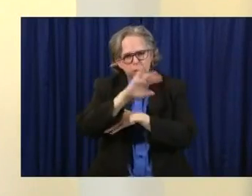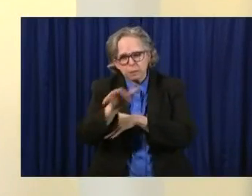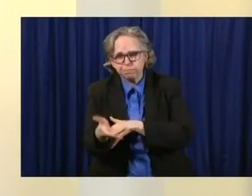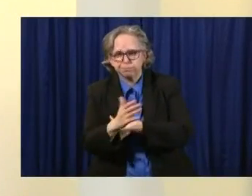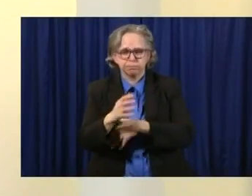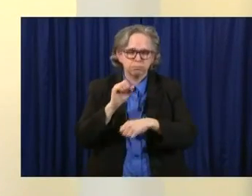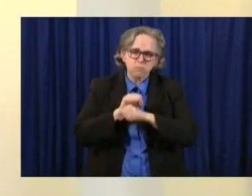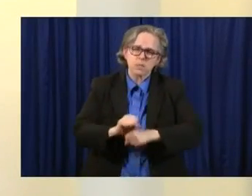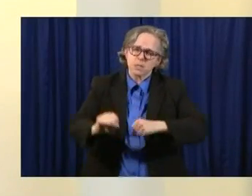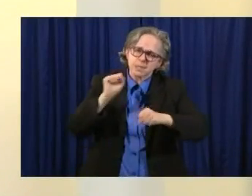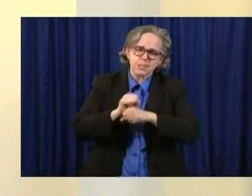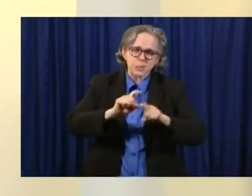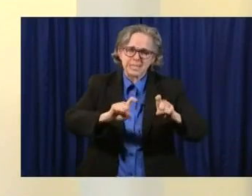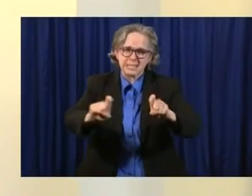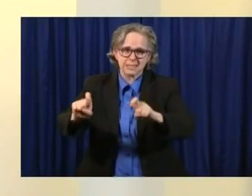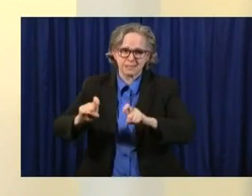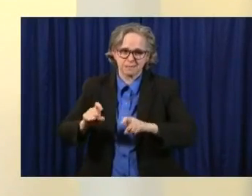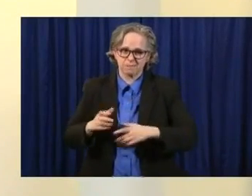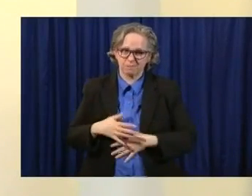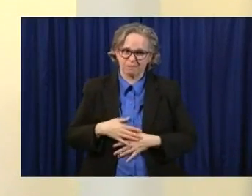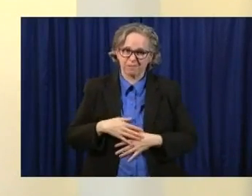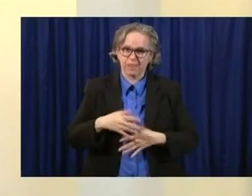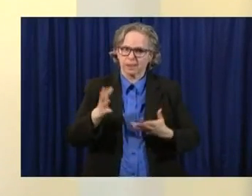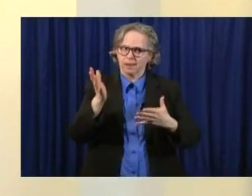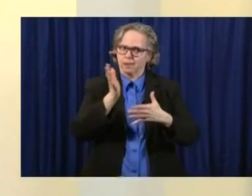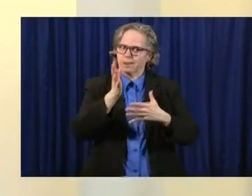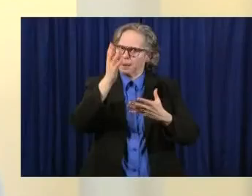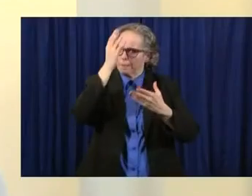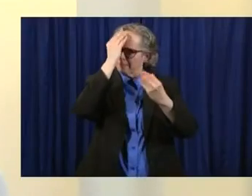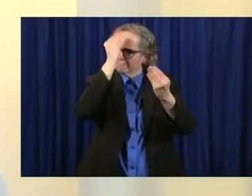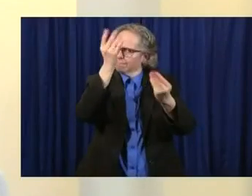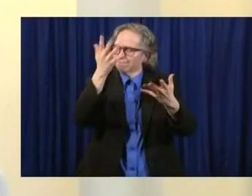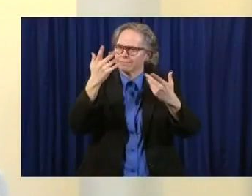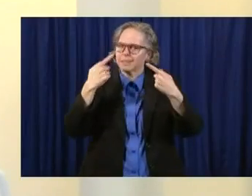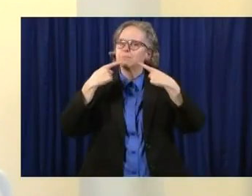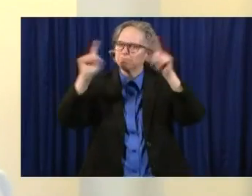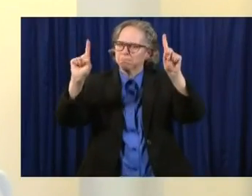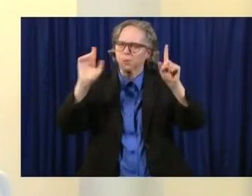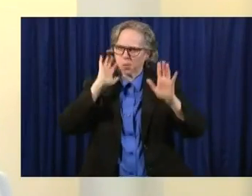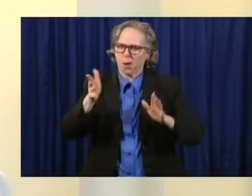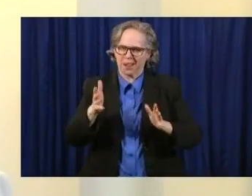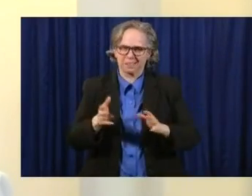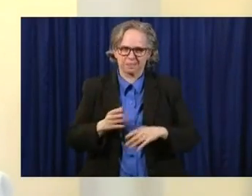we make there. Finally, I think that's the end of our slides.